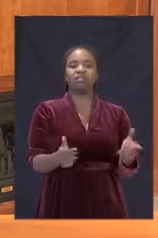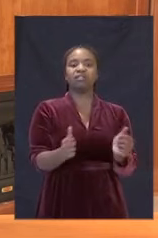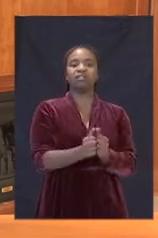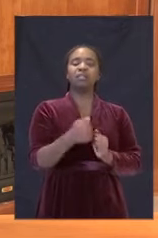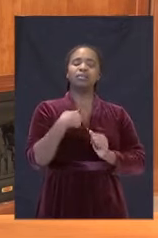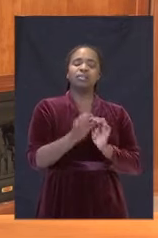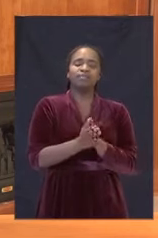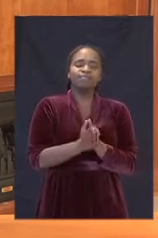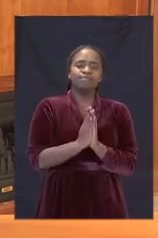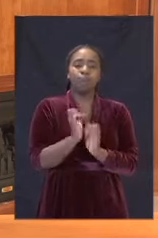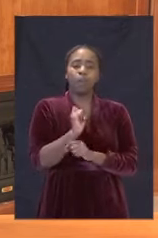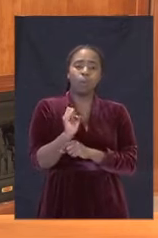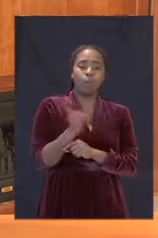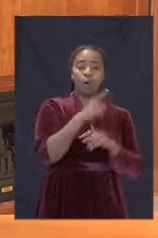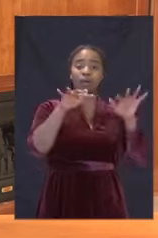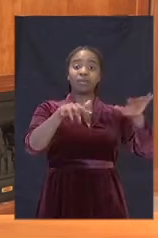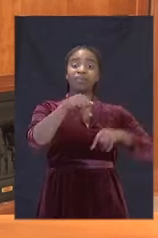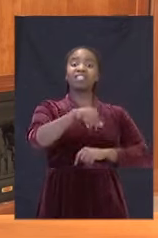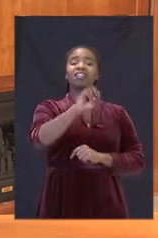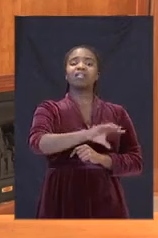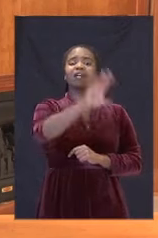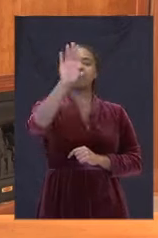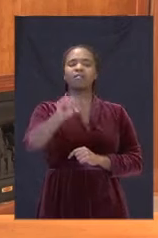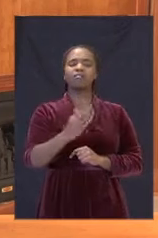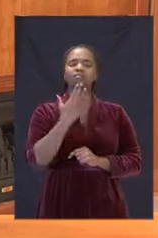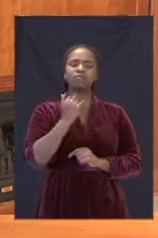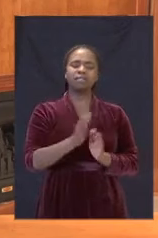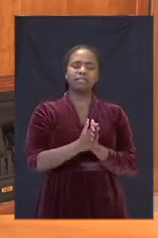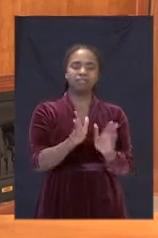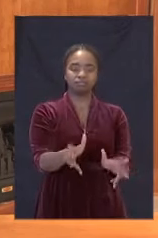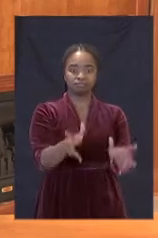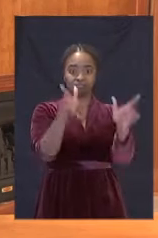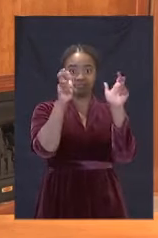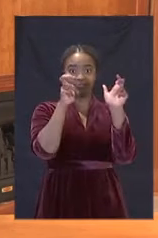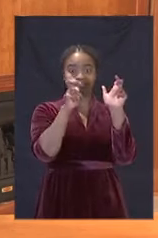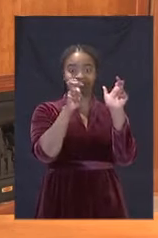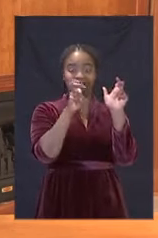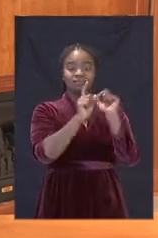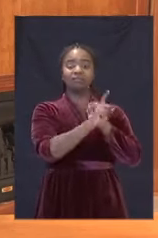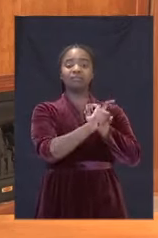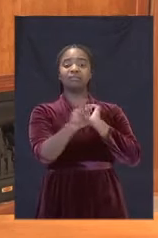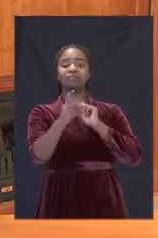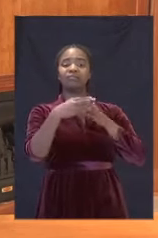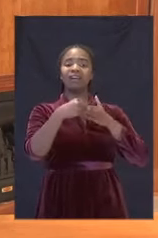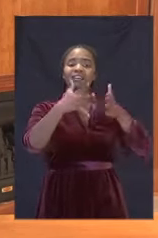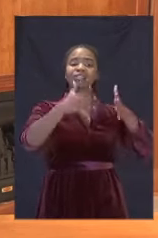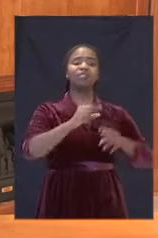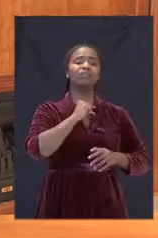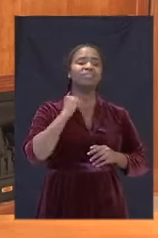urge all South Africans to heed the call of the leaders of our various faith communities